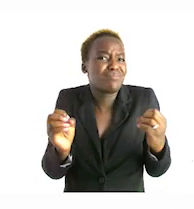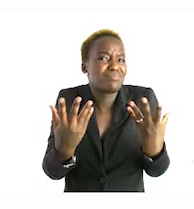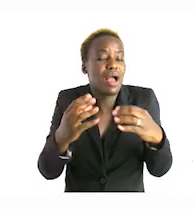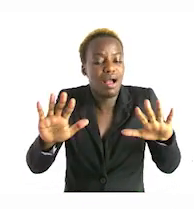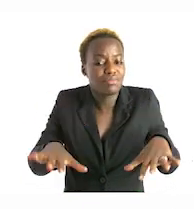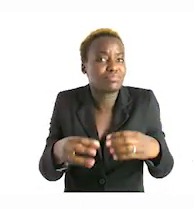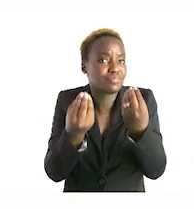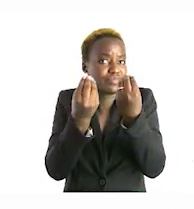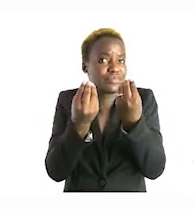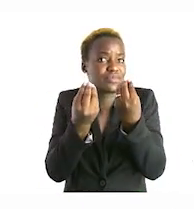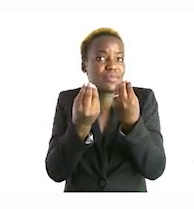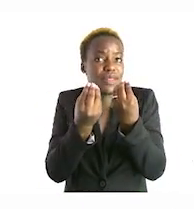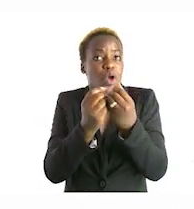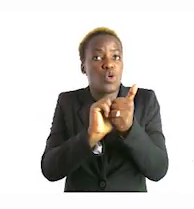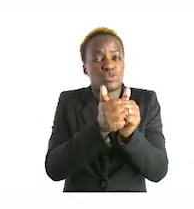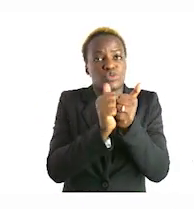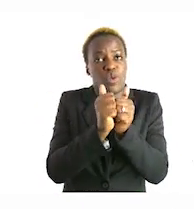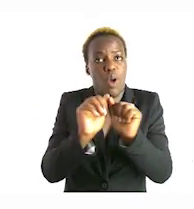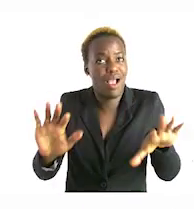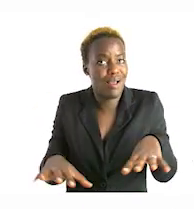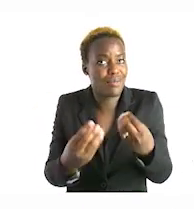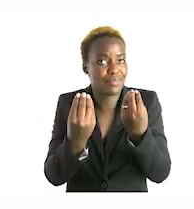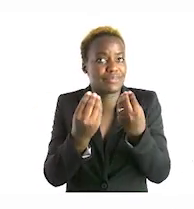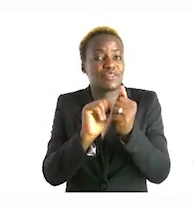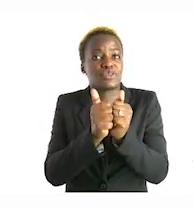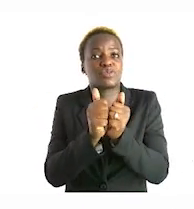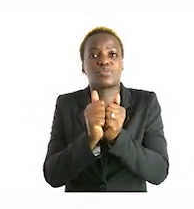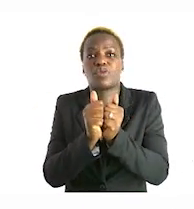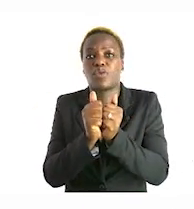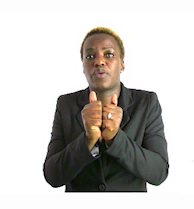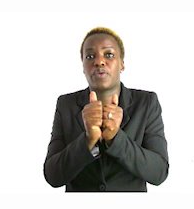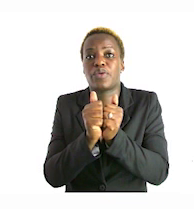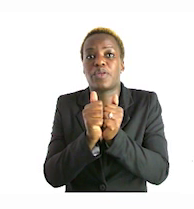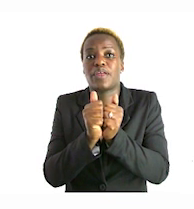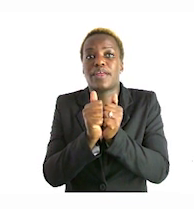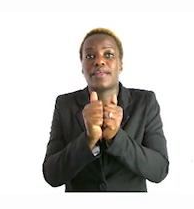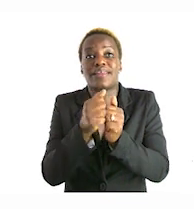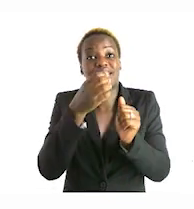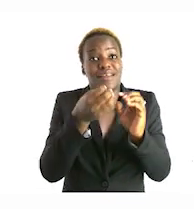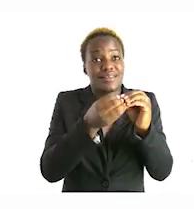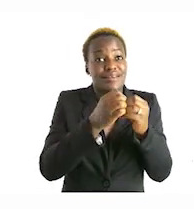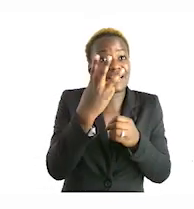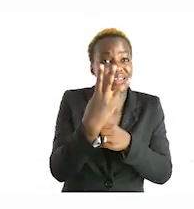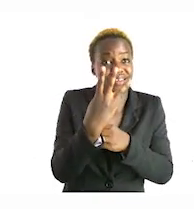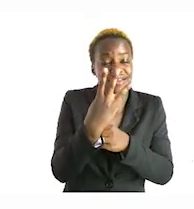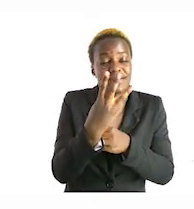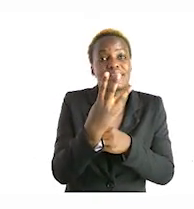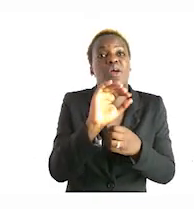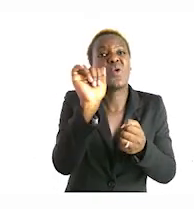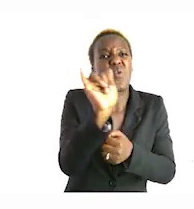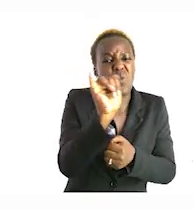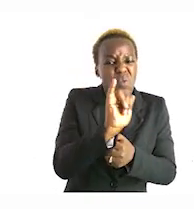did ember spend on sports on which activity did she spend the most